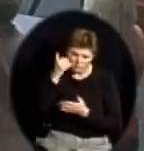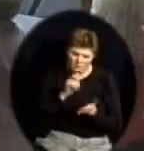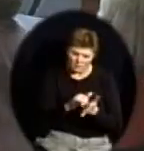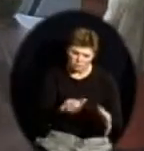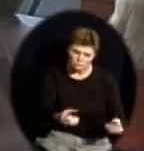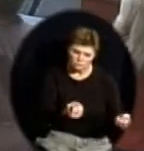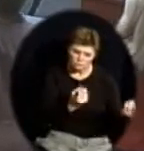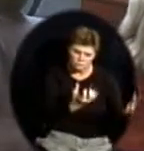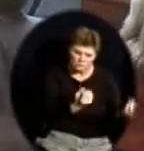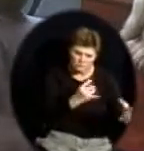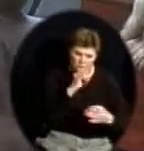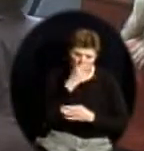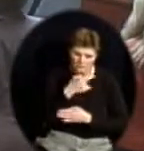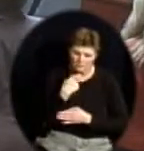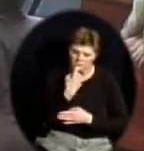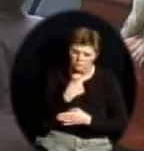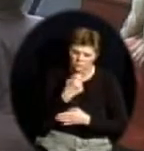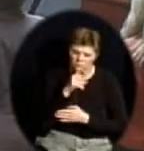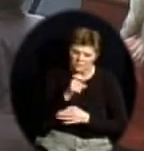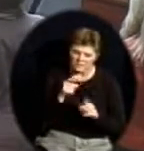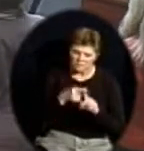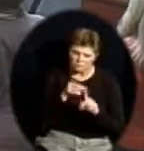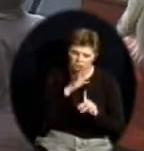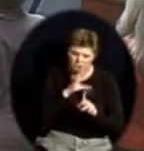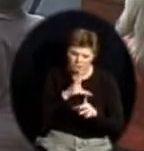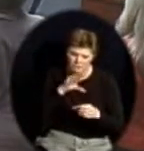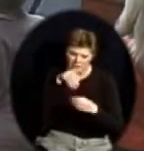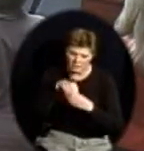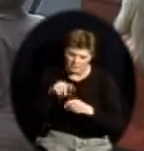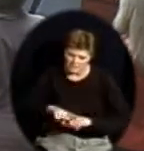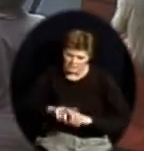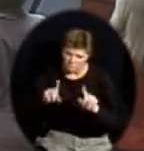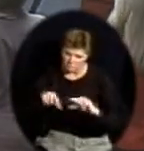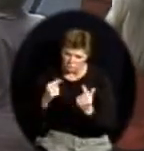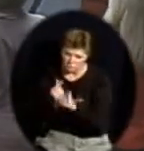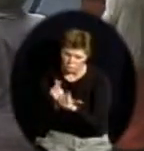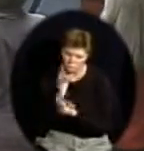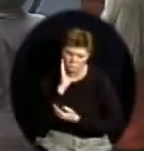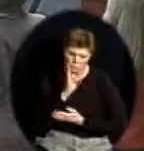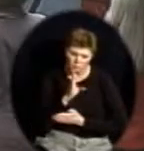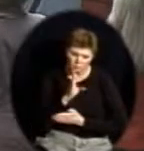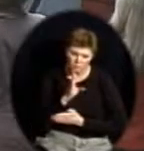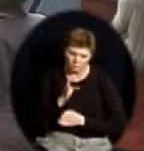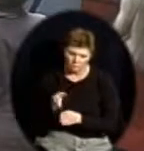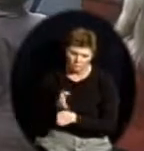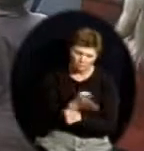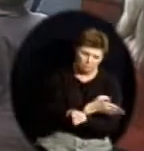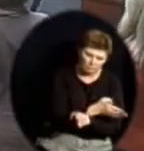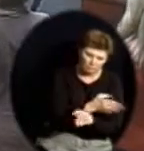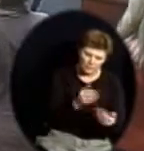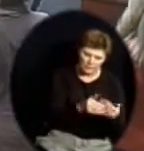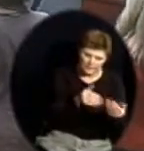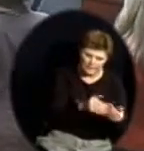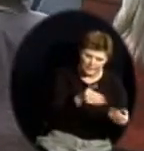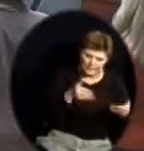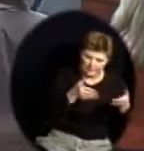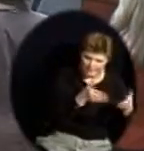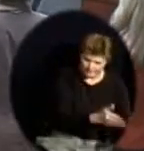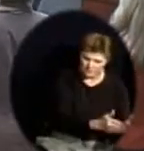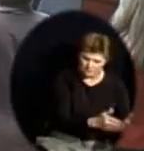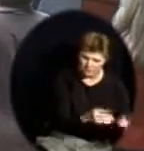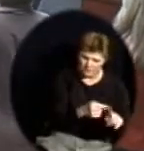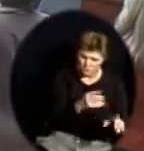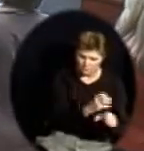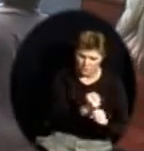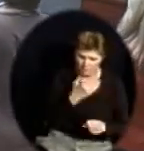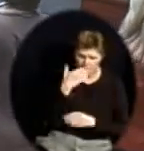want to imply it was easier for them, but that the perception might be that it would be easier or that we would be able to tailor it more for success outcome. Certainly.